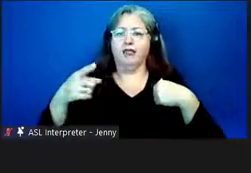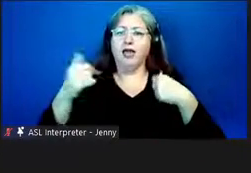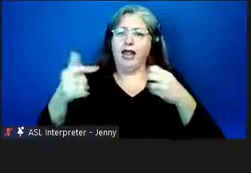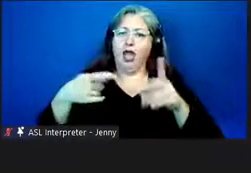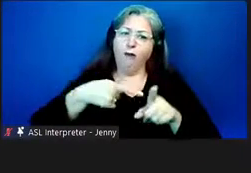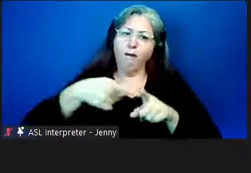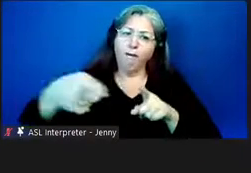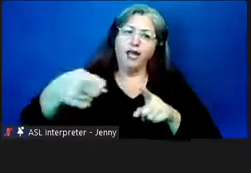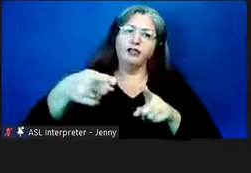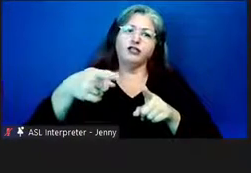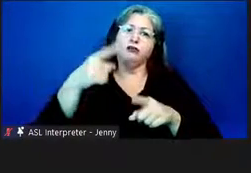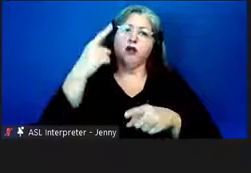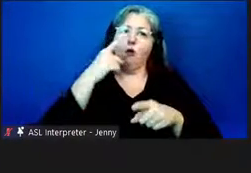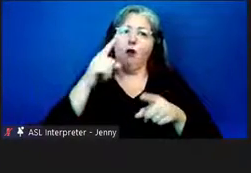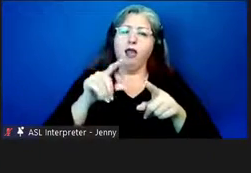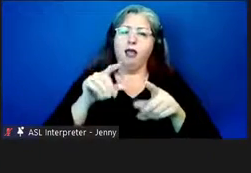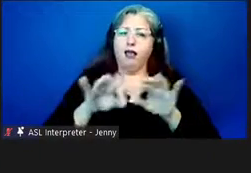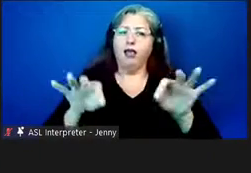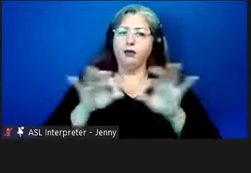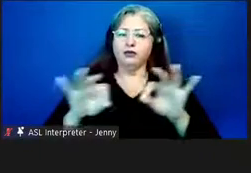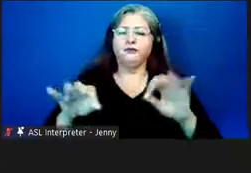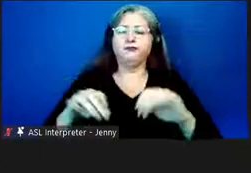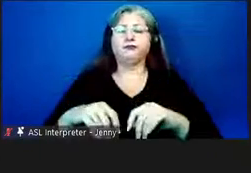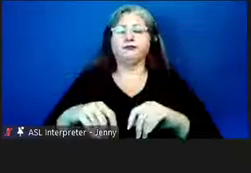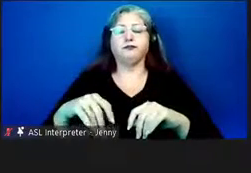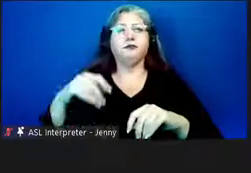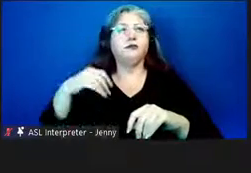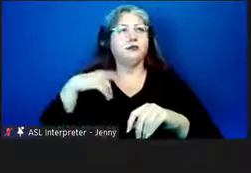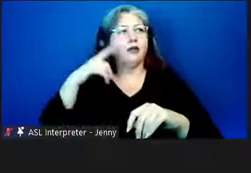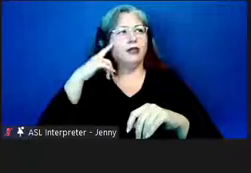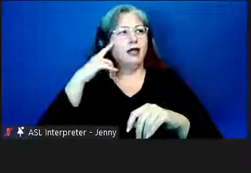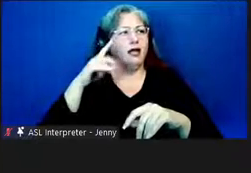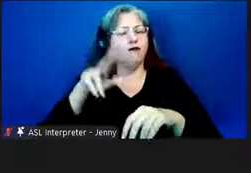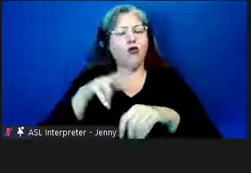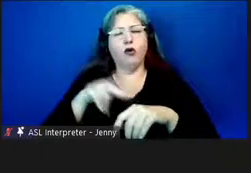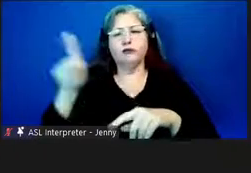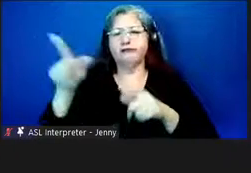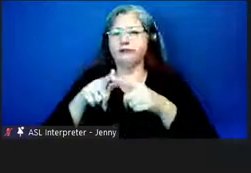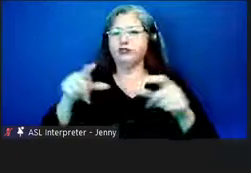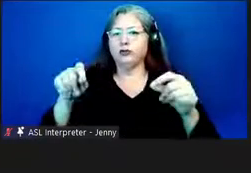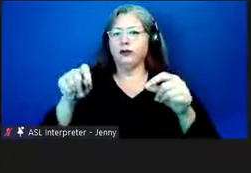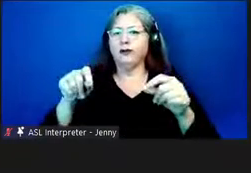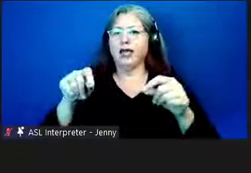in hawaiian language i believe of course japan is a